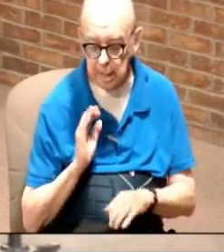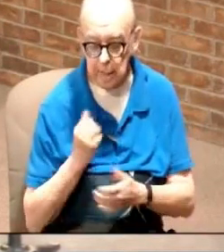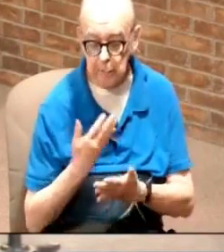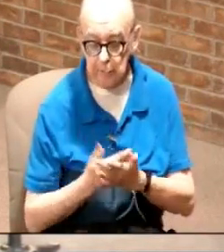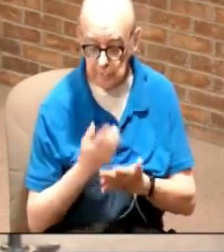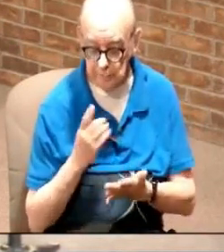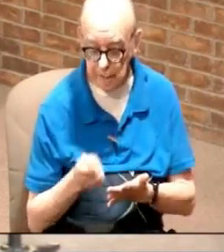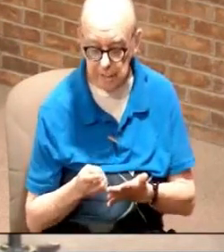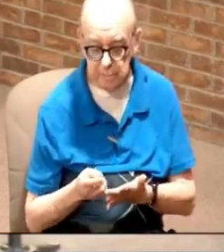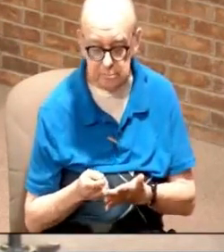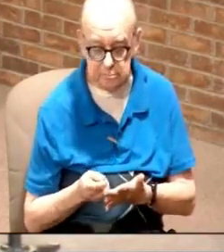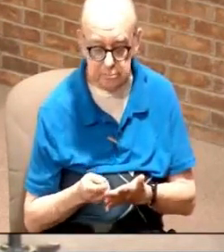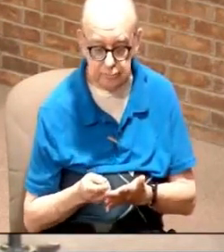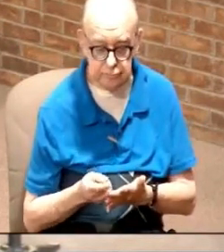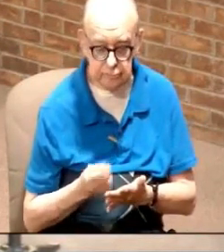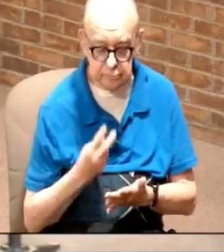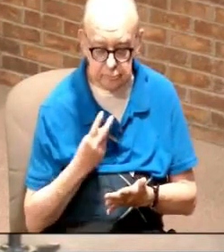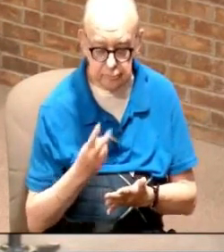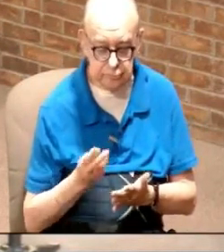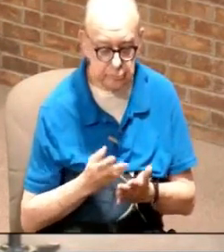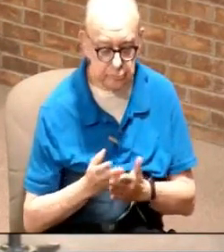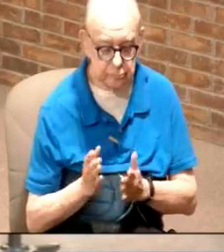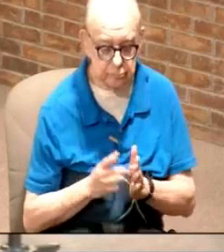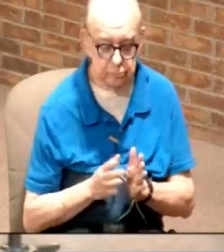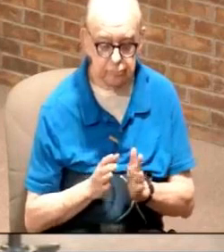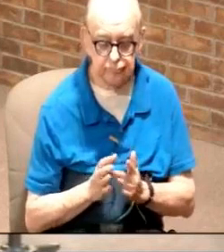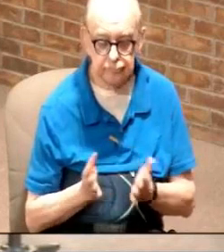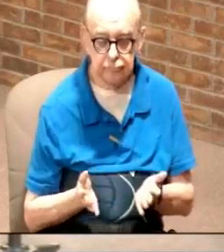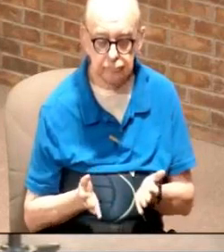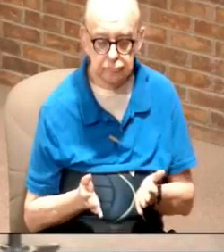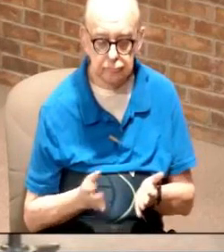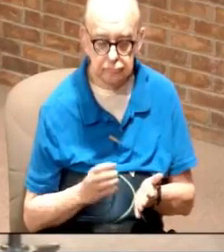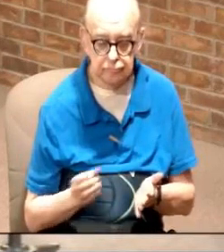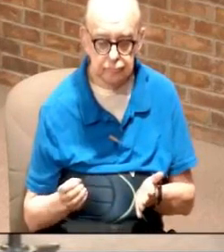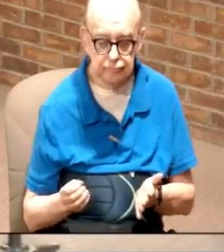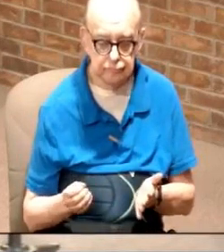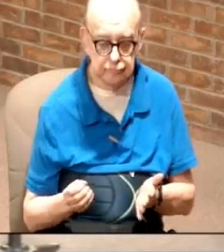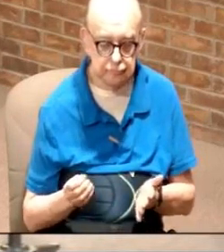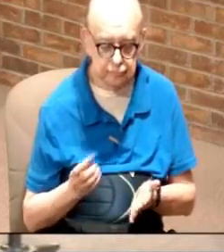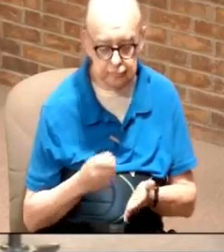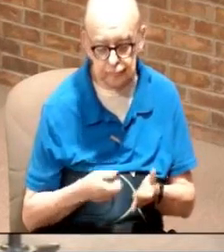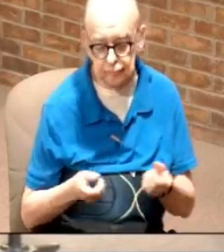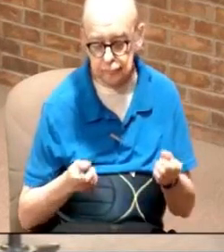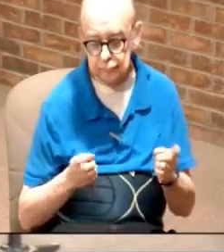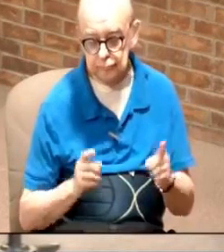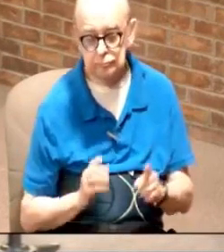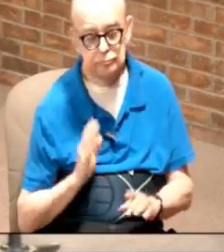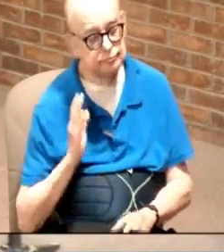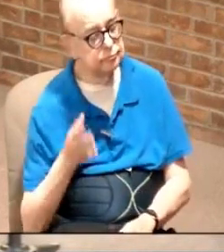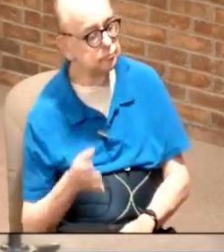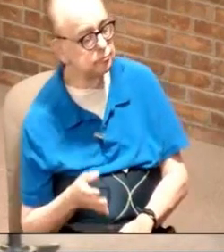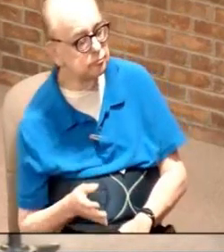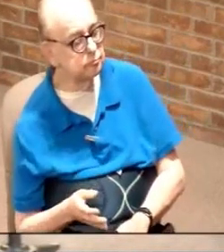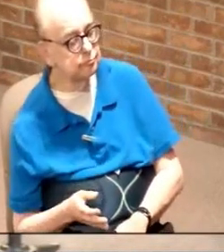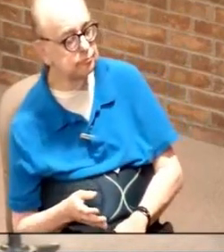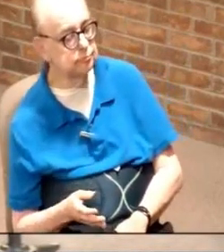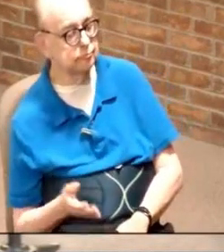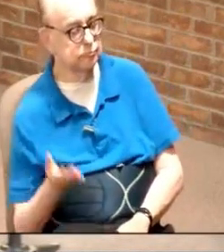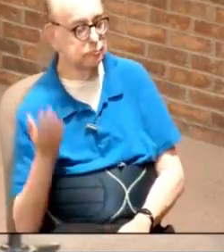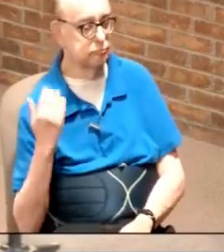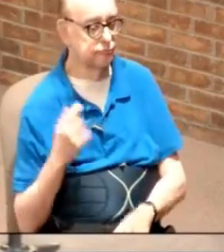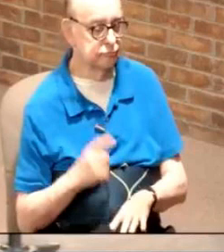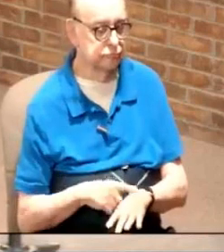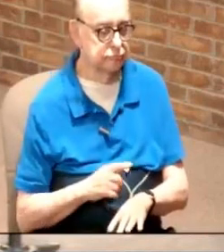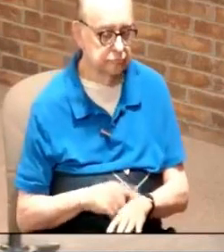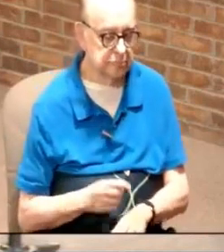okay and you see it all through the Bible and what would happen is back in